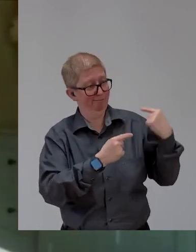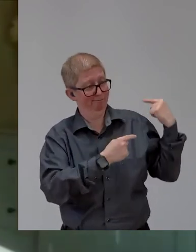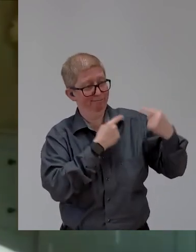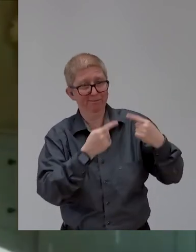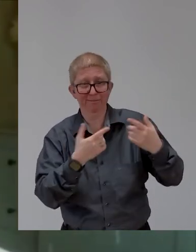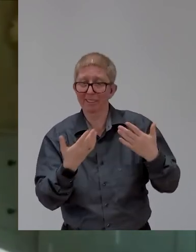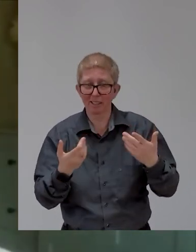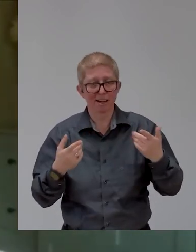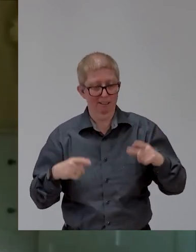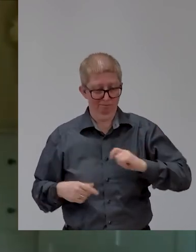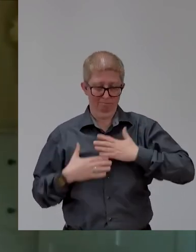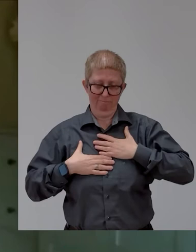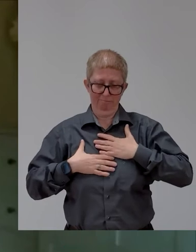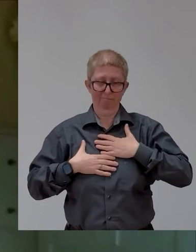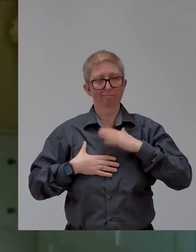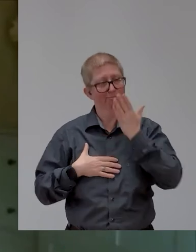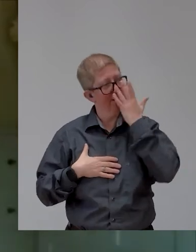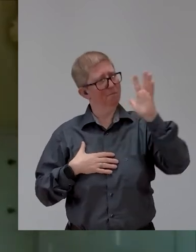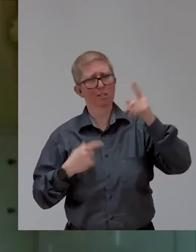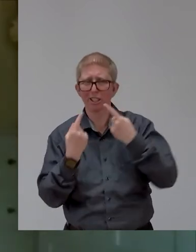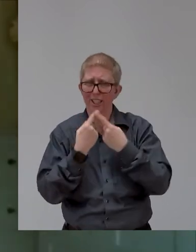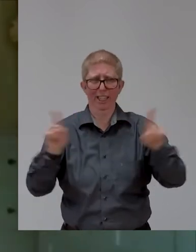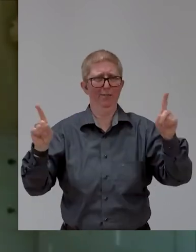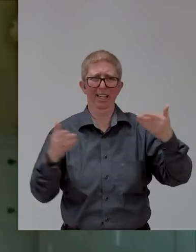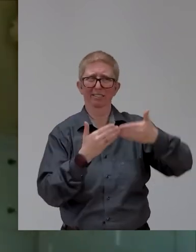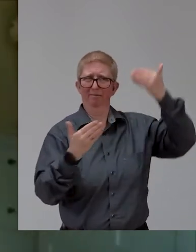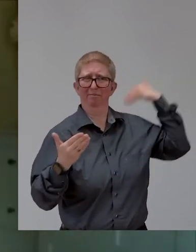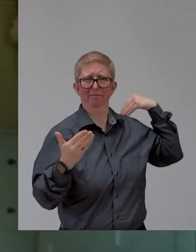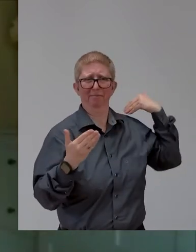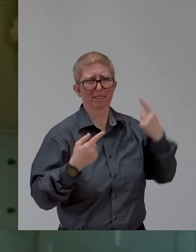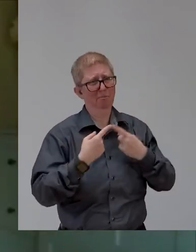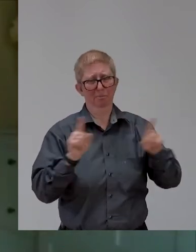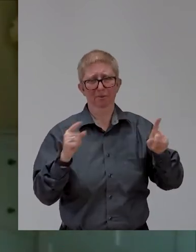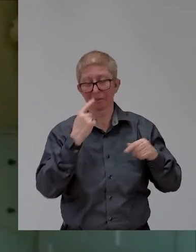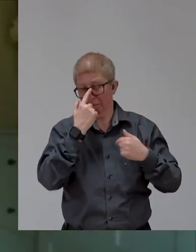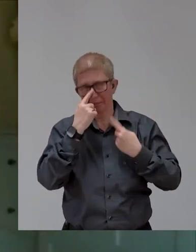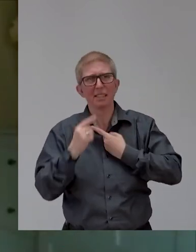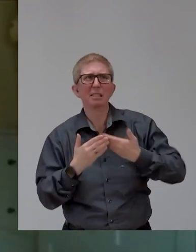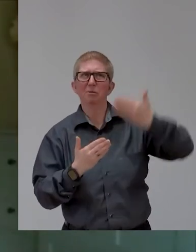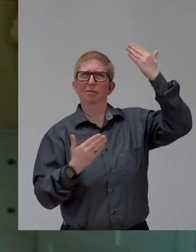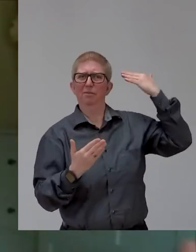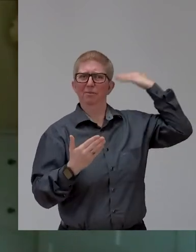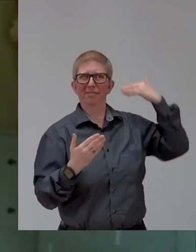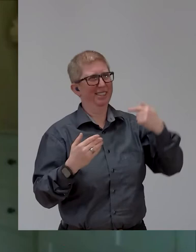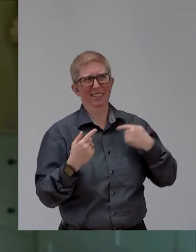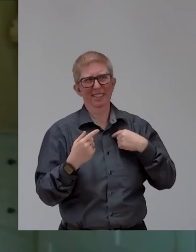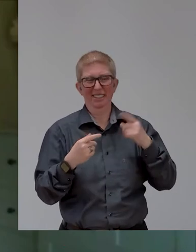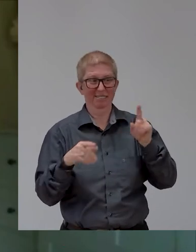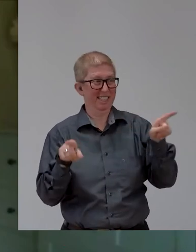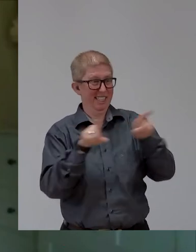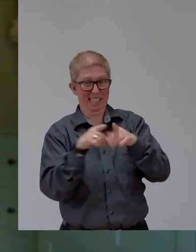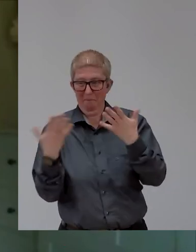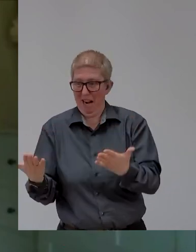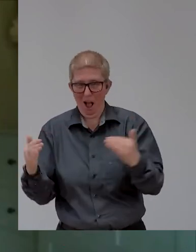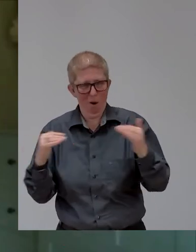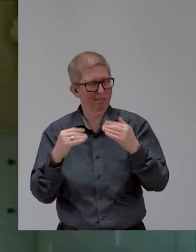in many, many ways, I mean, they're, they're, they're more critical. They're more judgmental. mean, you know, people are talking already about COVID and the impact